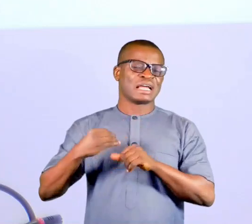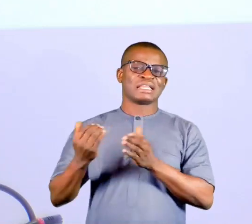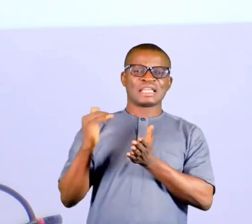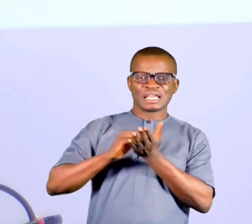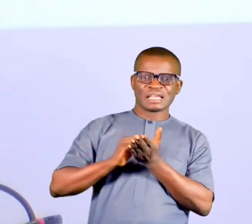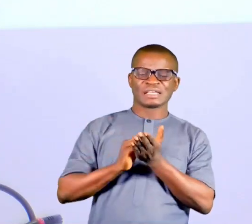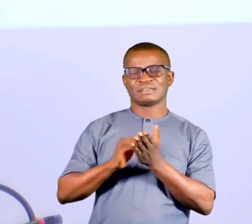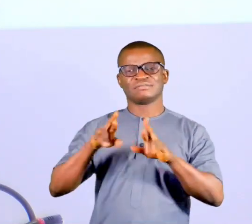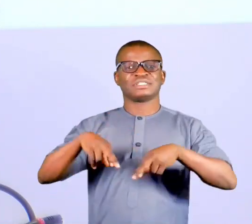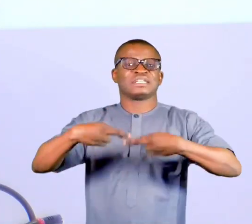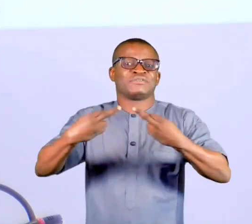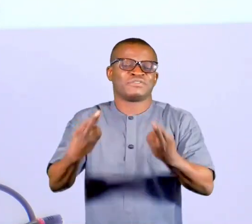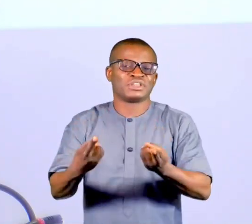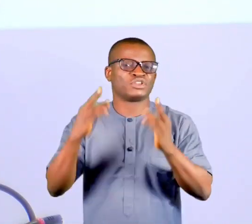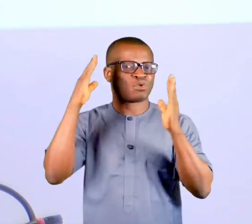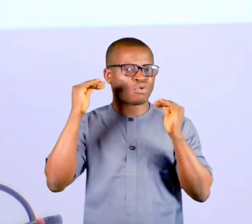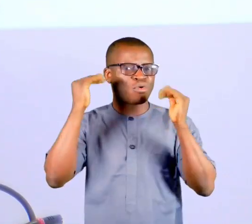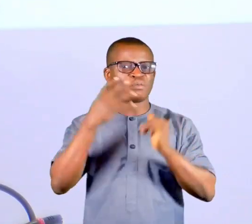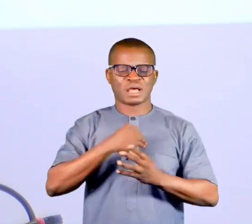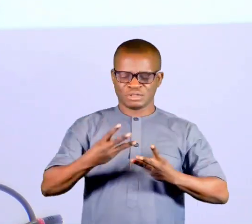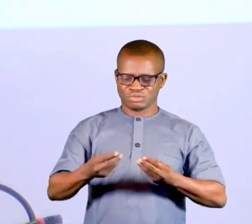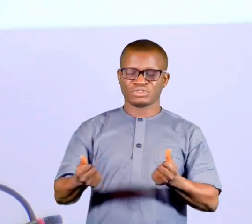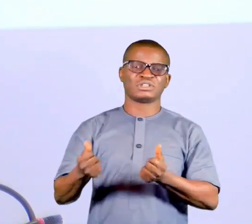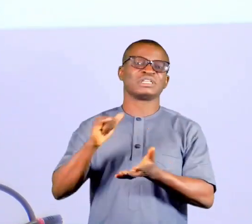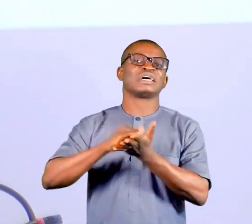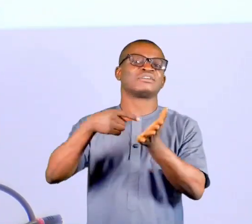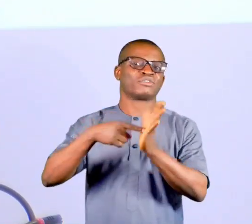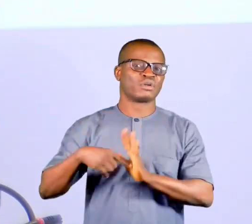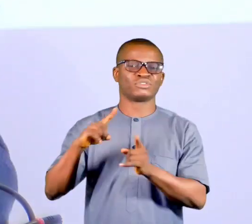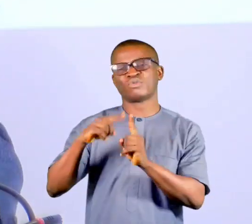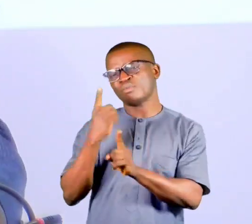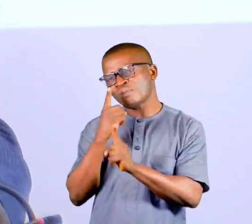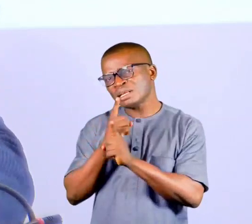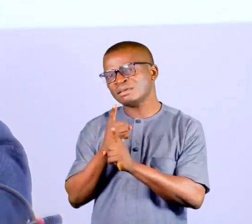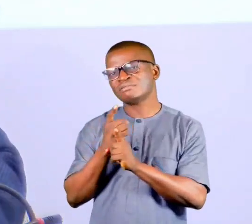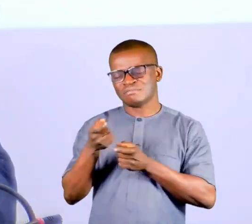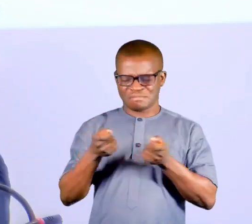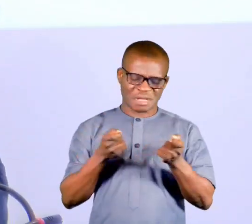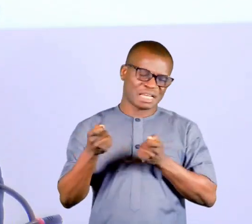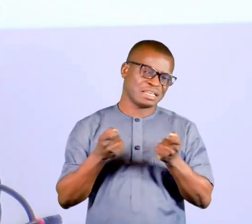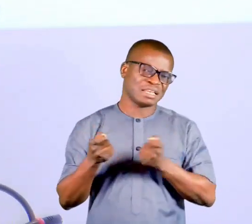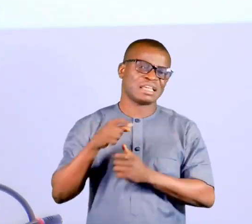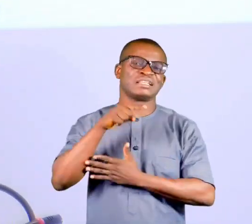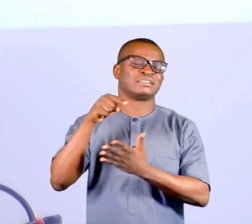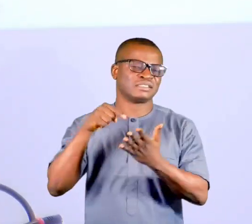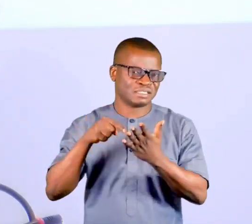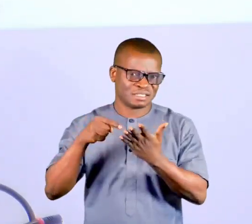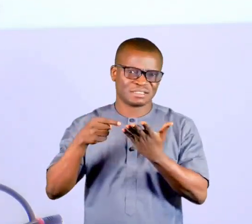brings to the limelight the expectations and solutions needed to effectively manage this rising